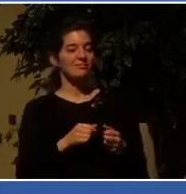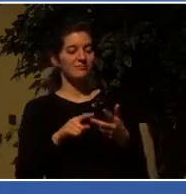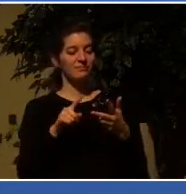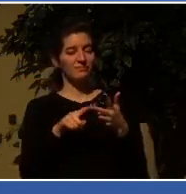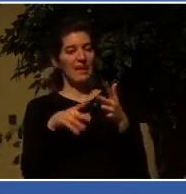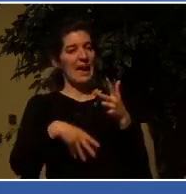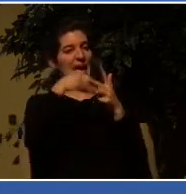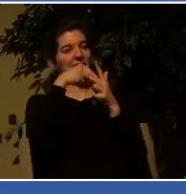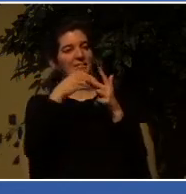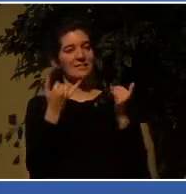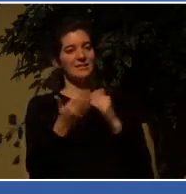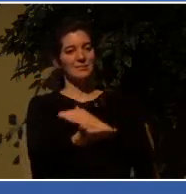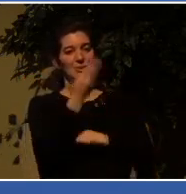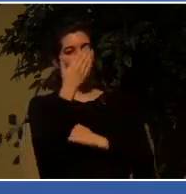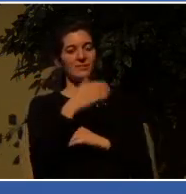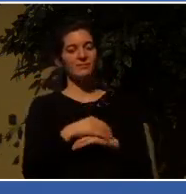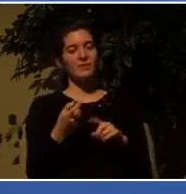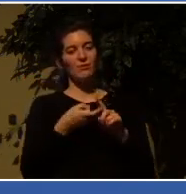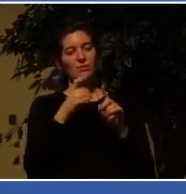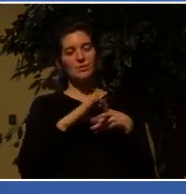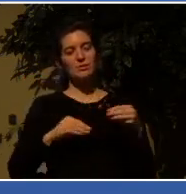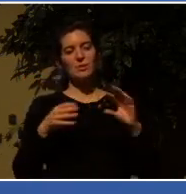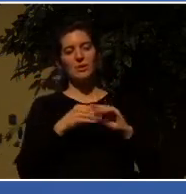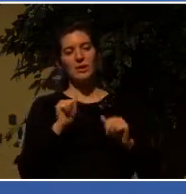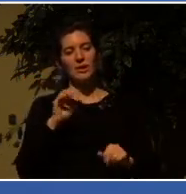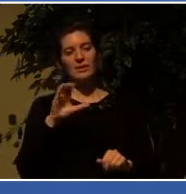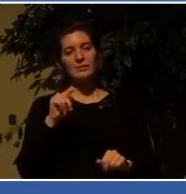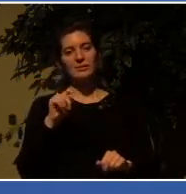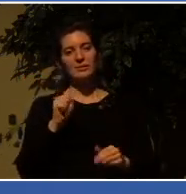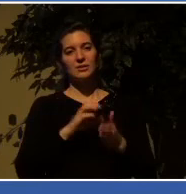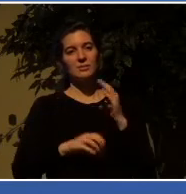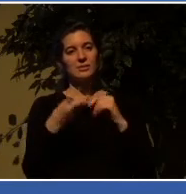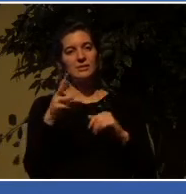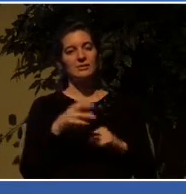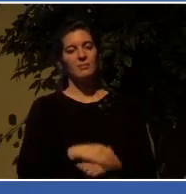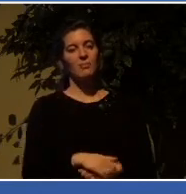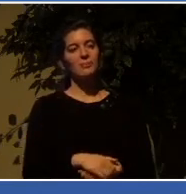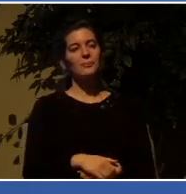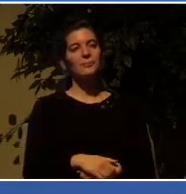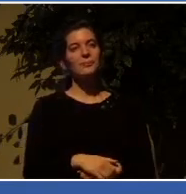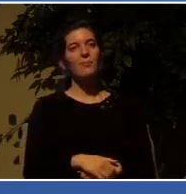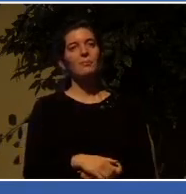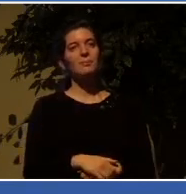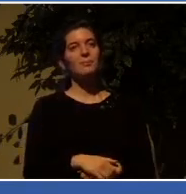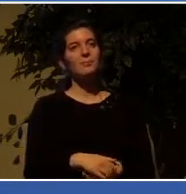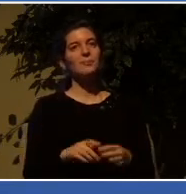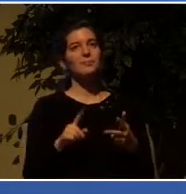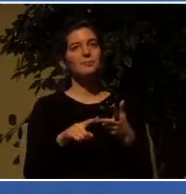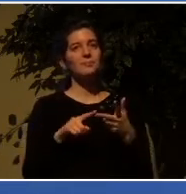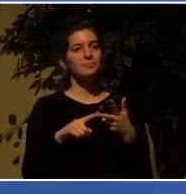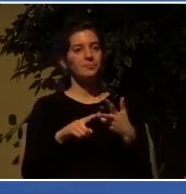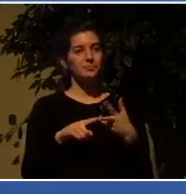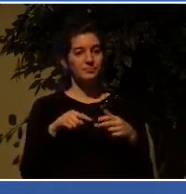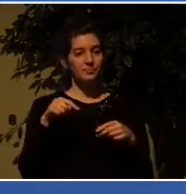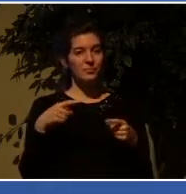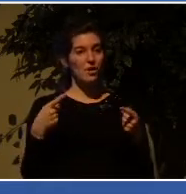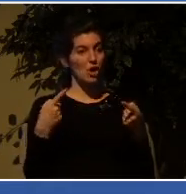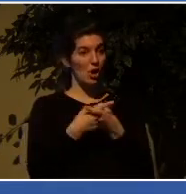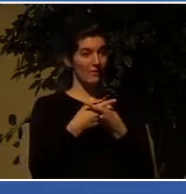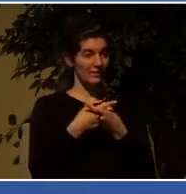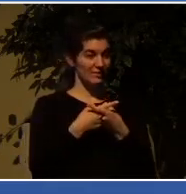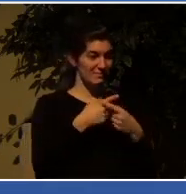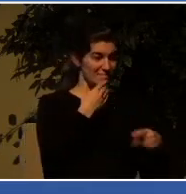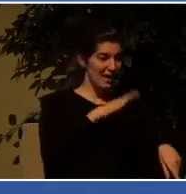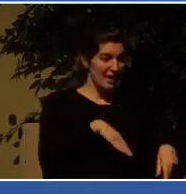Acts chapter 16, and that is this. In this conflict, in this conflict, the battle between good and evil,